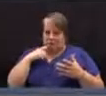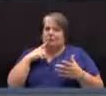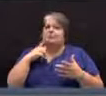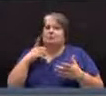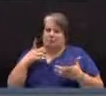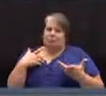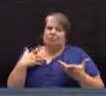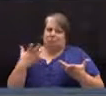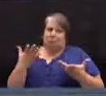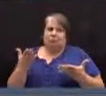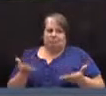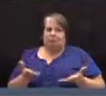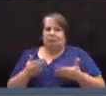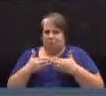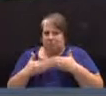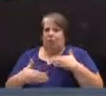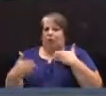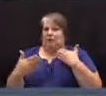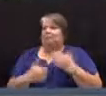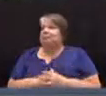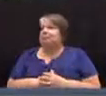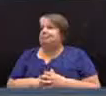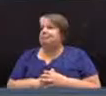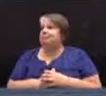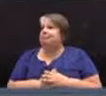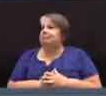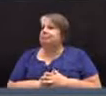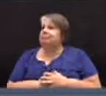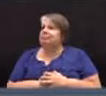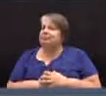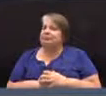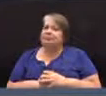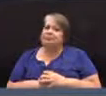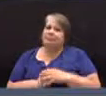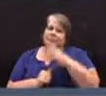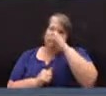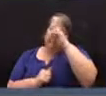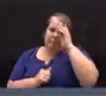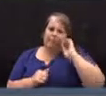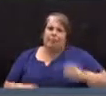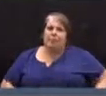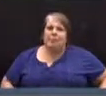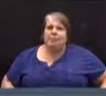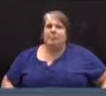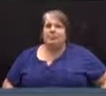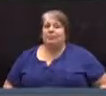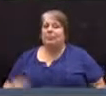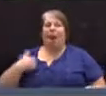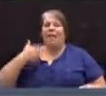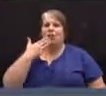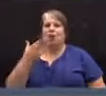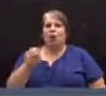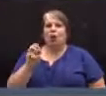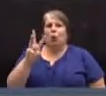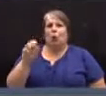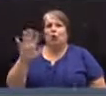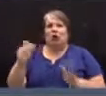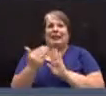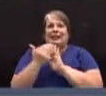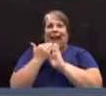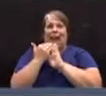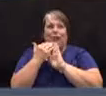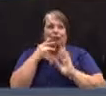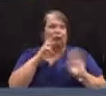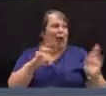So, we now, thank you. Oh, I have good news. Your sandwiches are